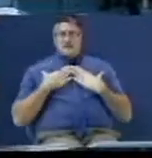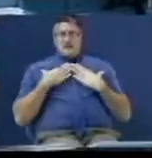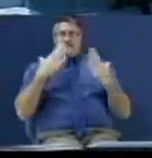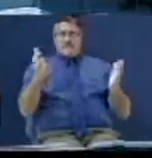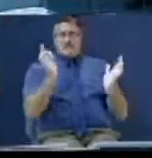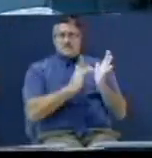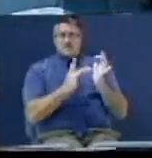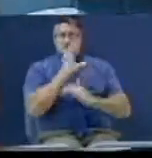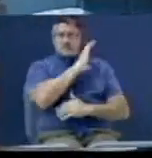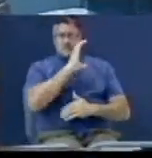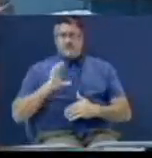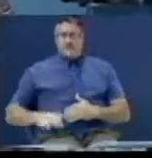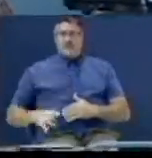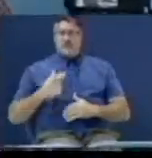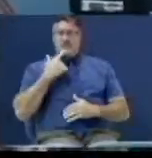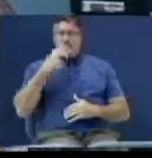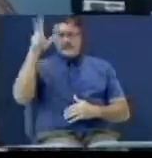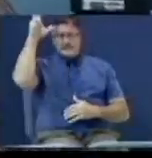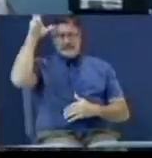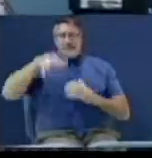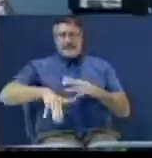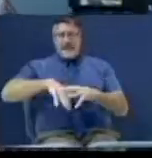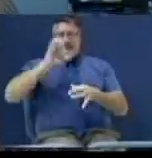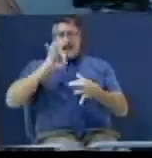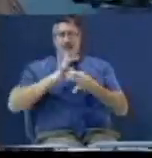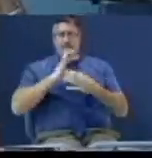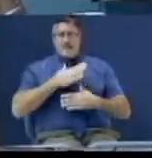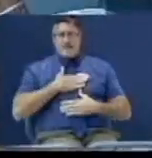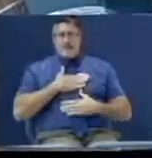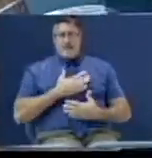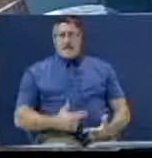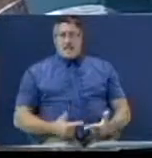Today, I'm saying, get out of my life.